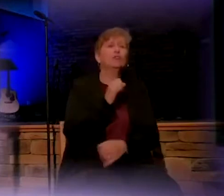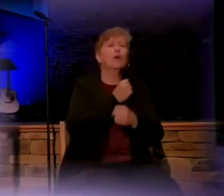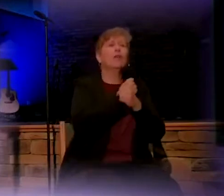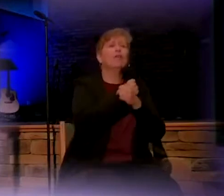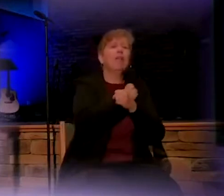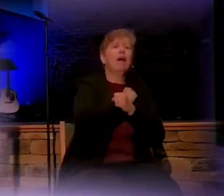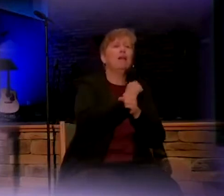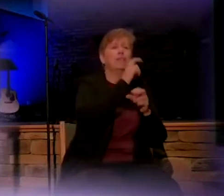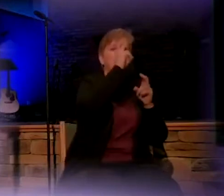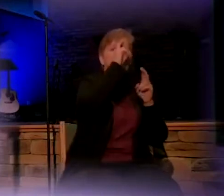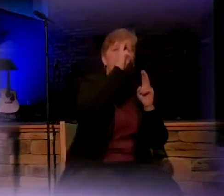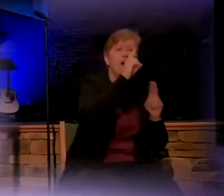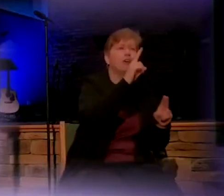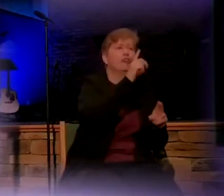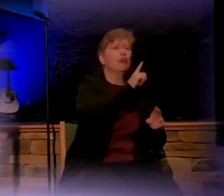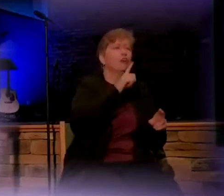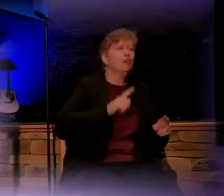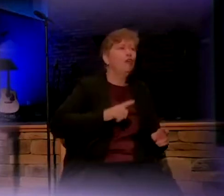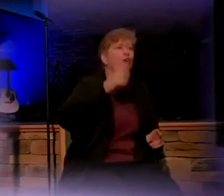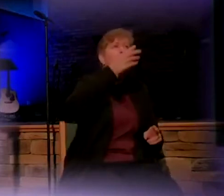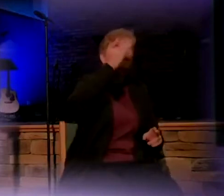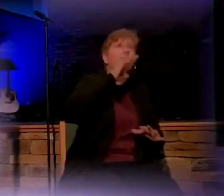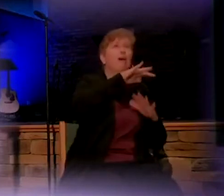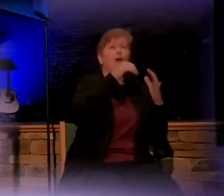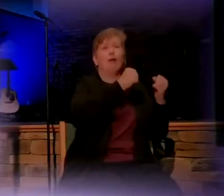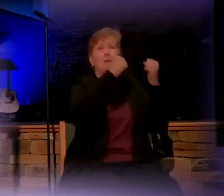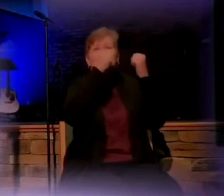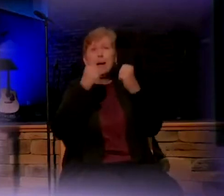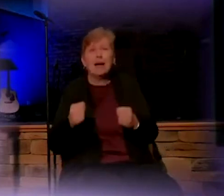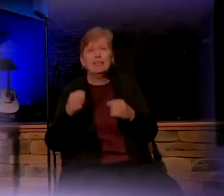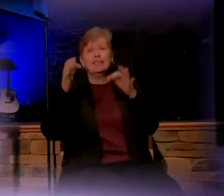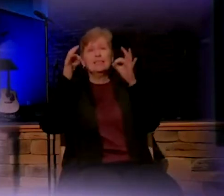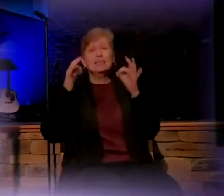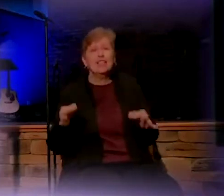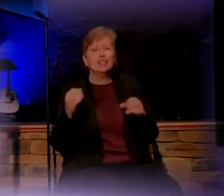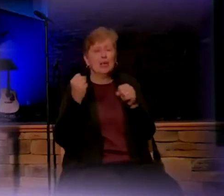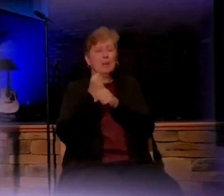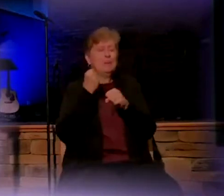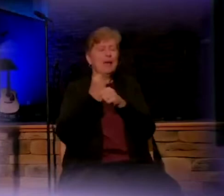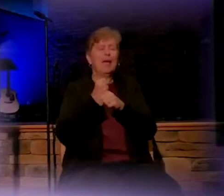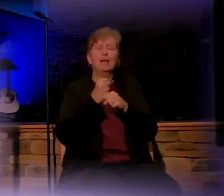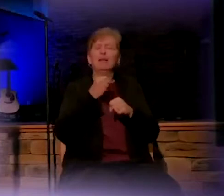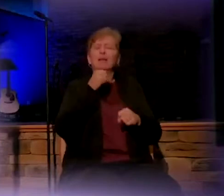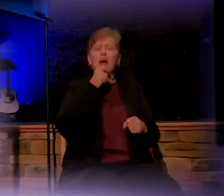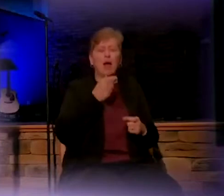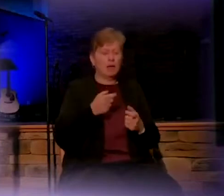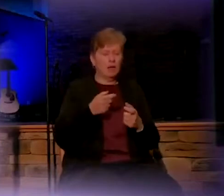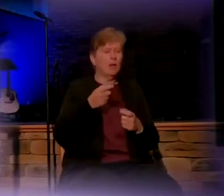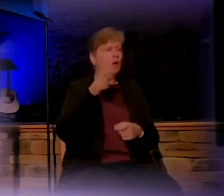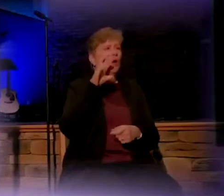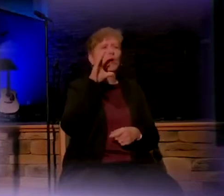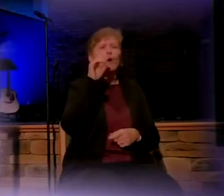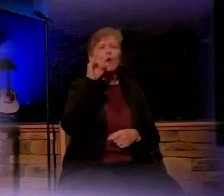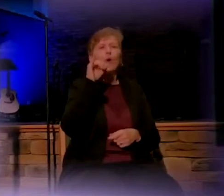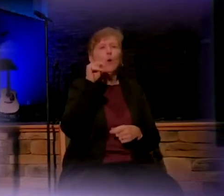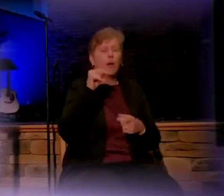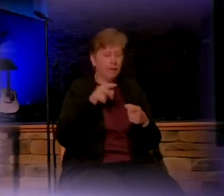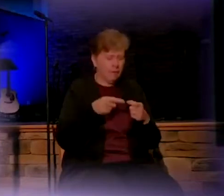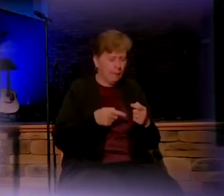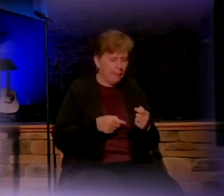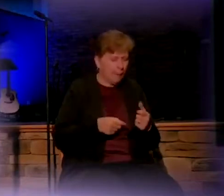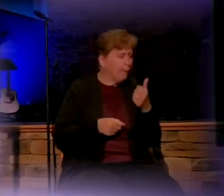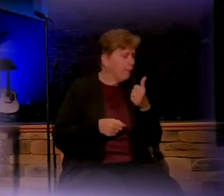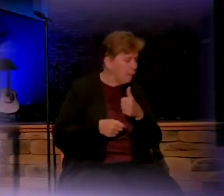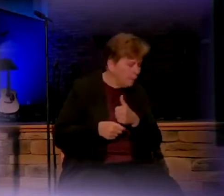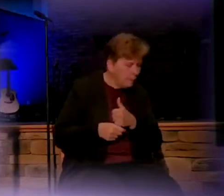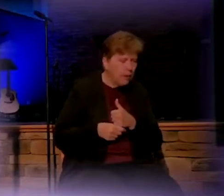the Lord God Almighty. And so this decision that Joseph made, it wasn't made with the flip of a coin. It wasn't made